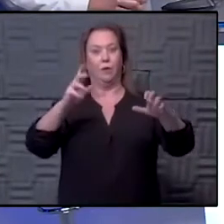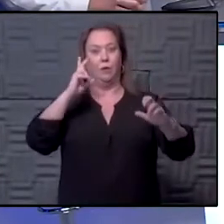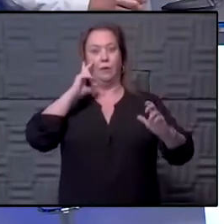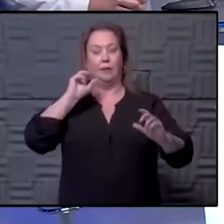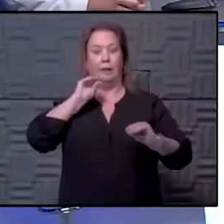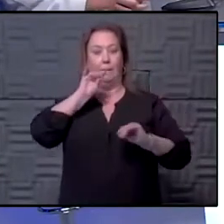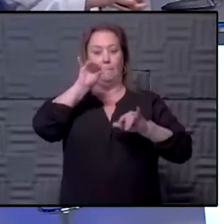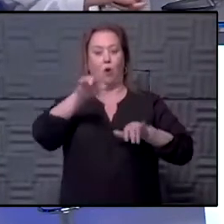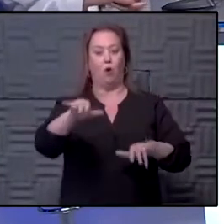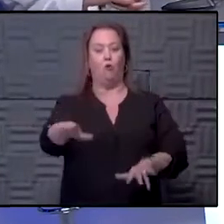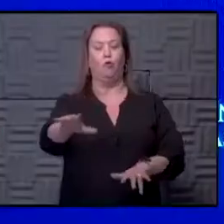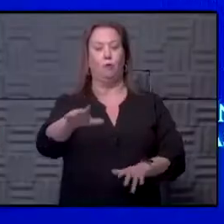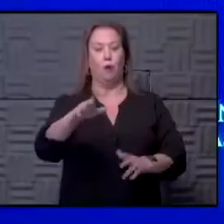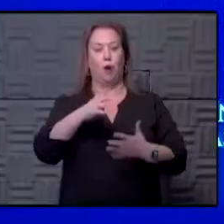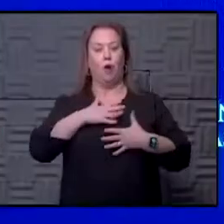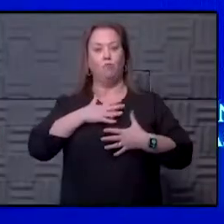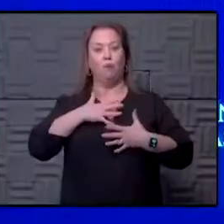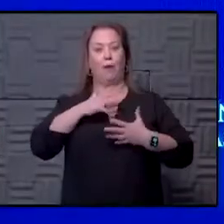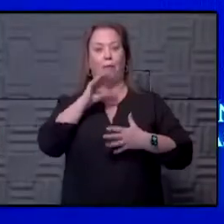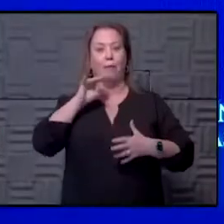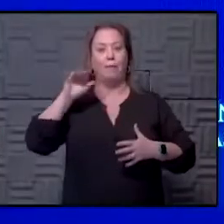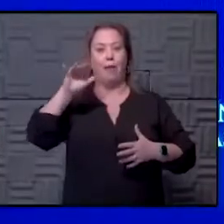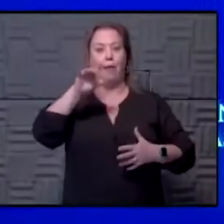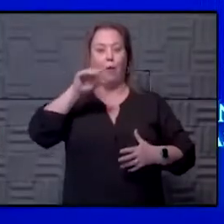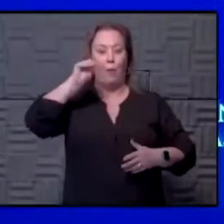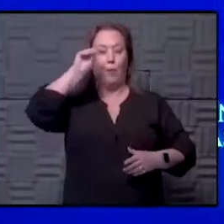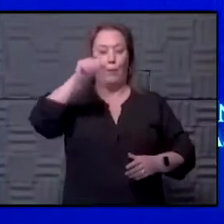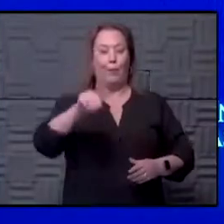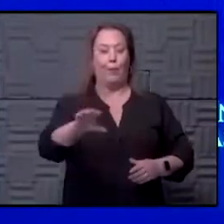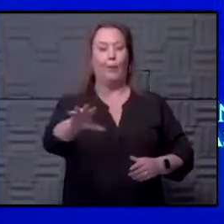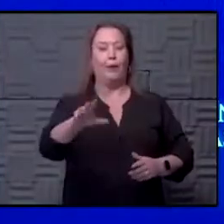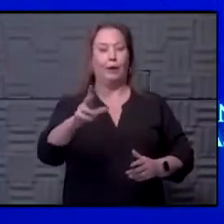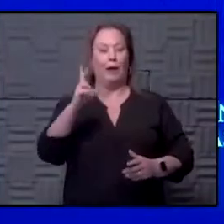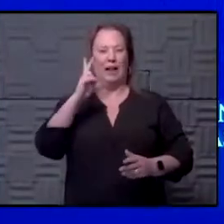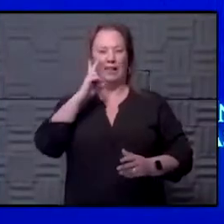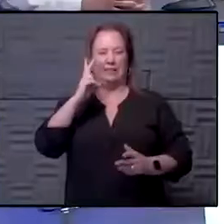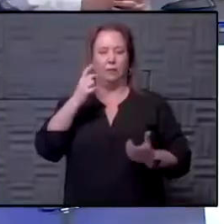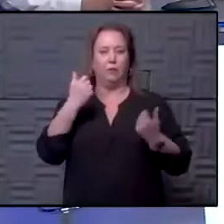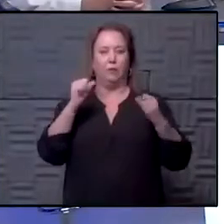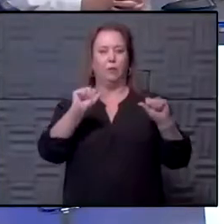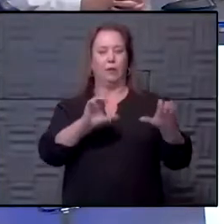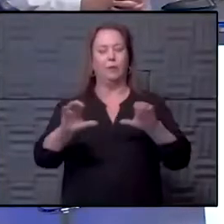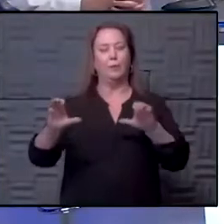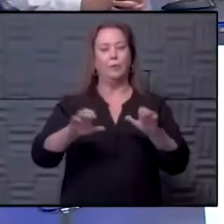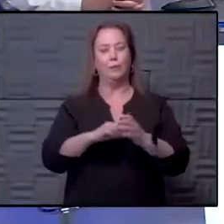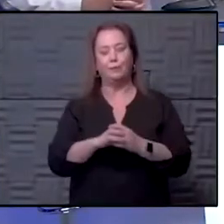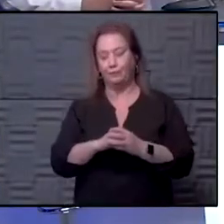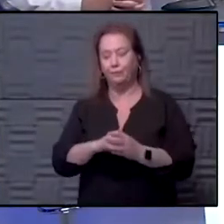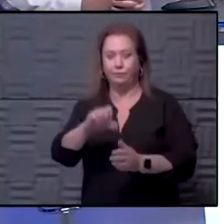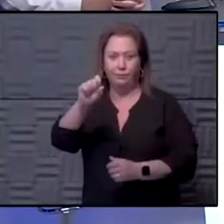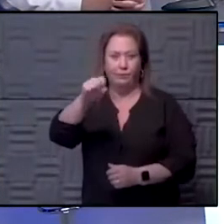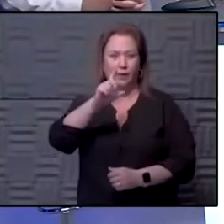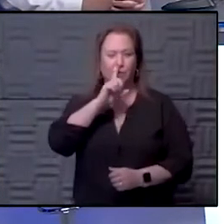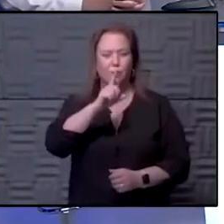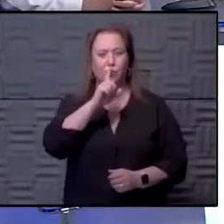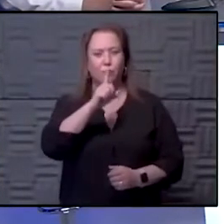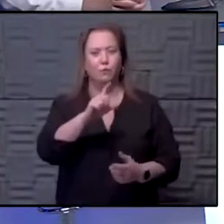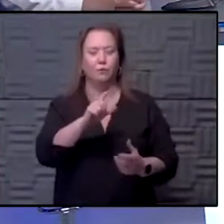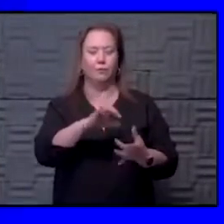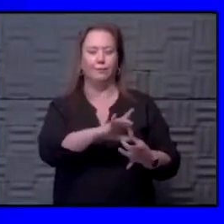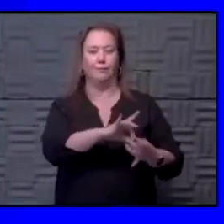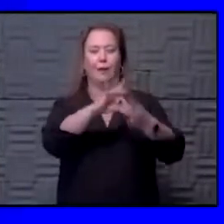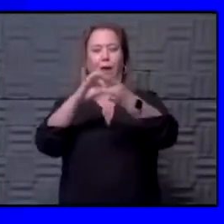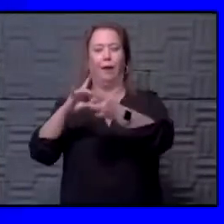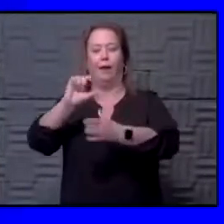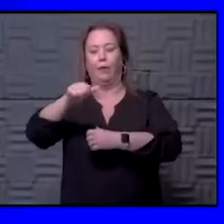particles go, our breath cloud goes. But I get what he's trying to do here. Yeah, I I think it goes back to the true, true, unrelated issues.